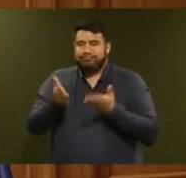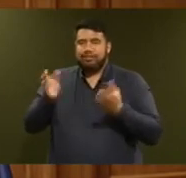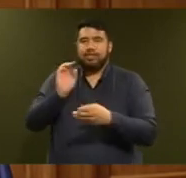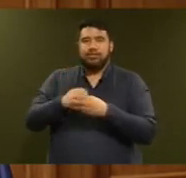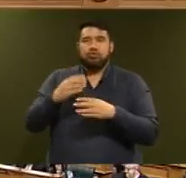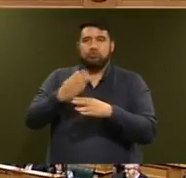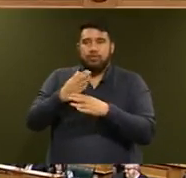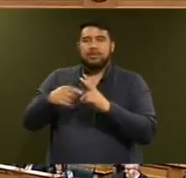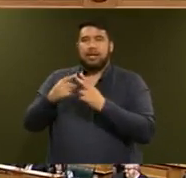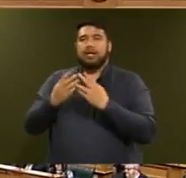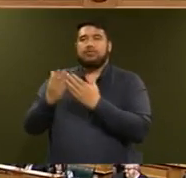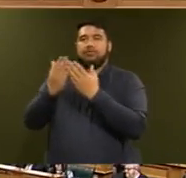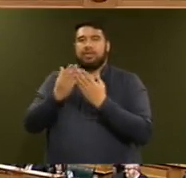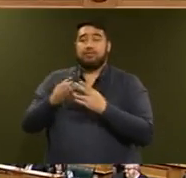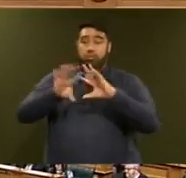investment.